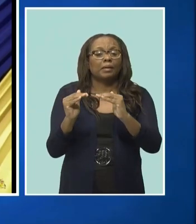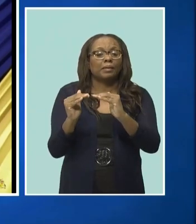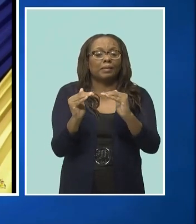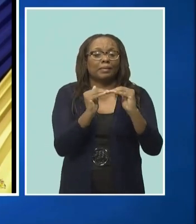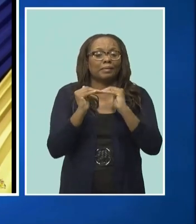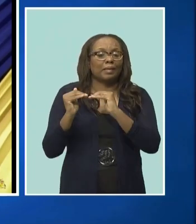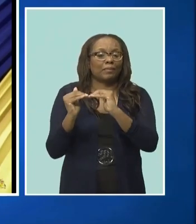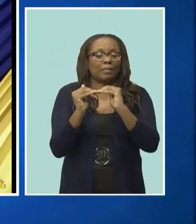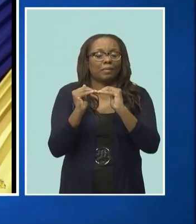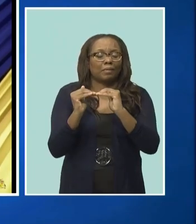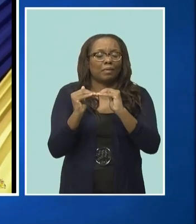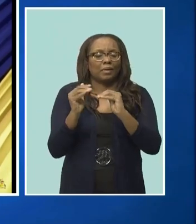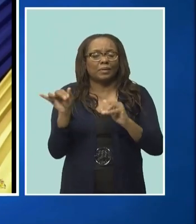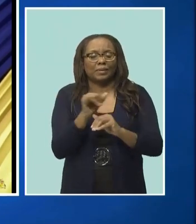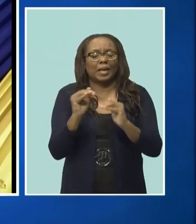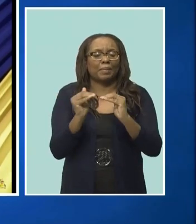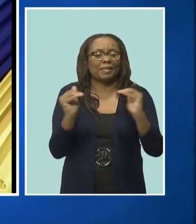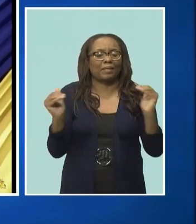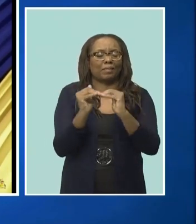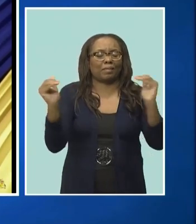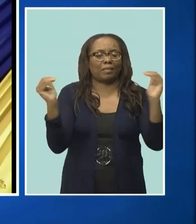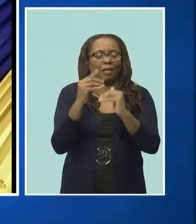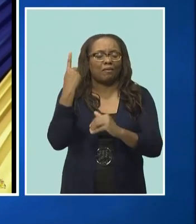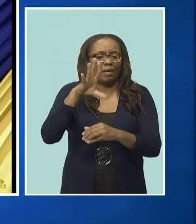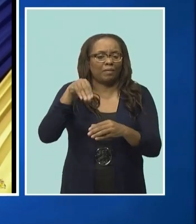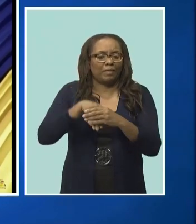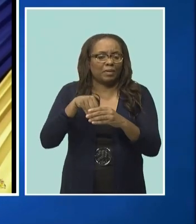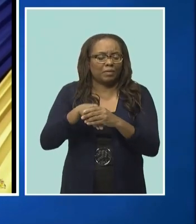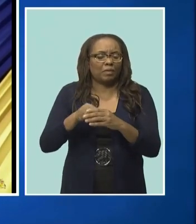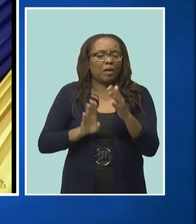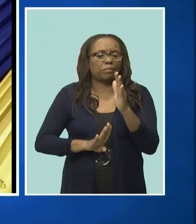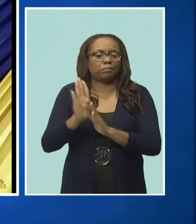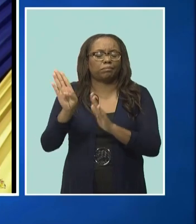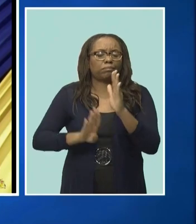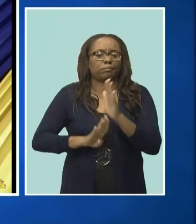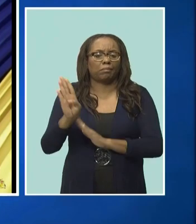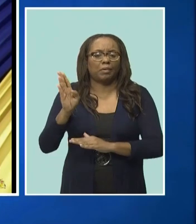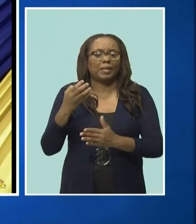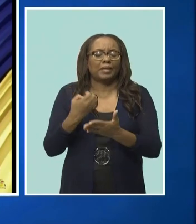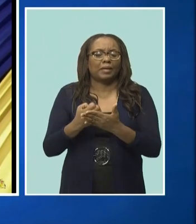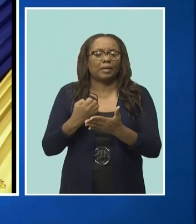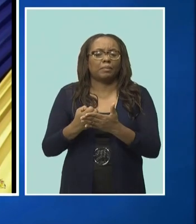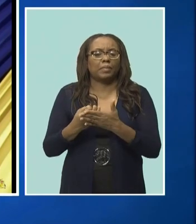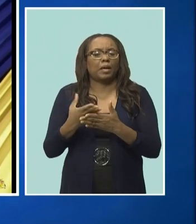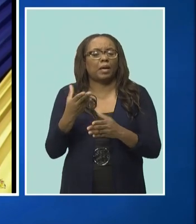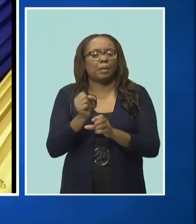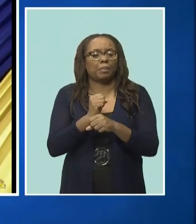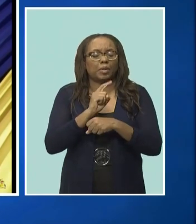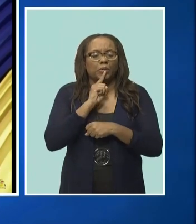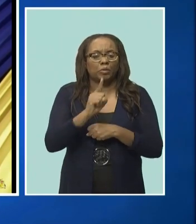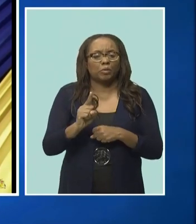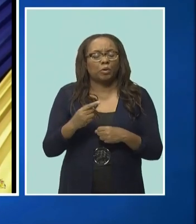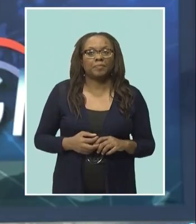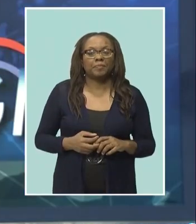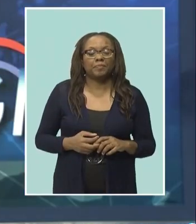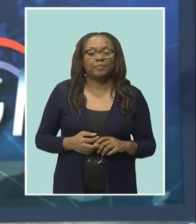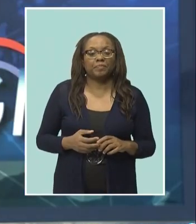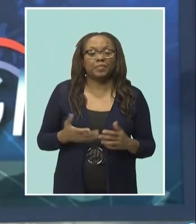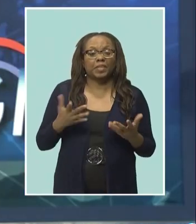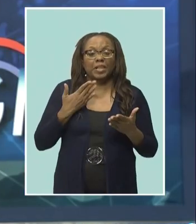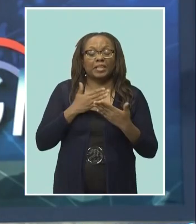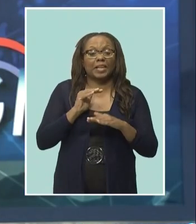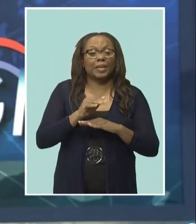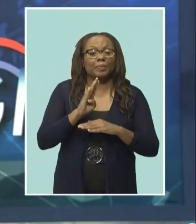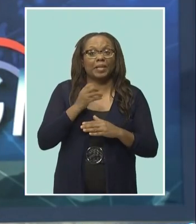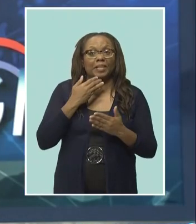to come in order to be able to fuel the growth of this country and to bring about stability for all of us. That's our